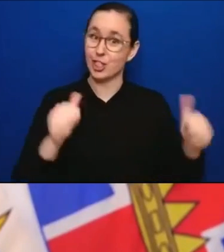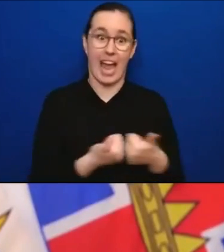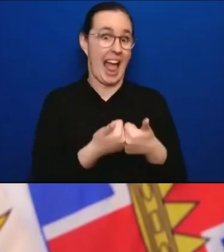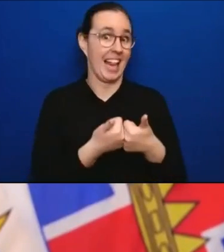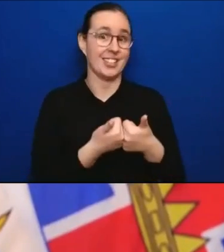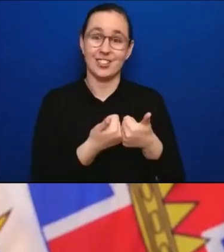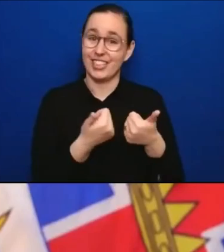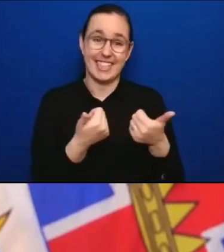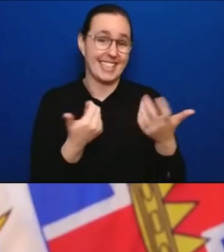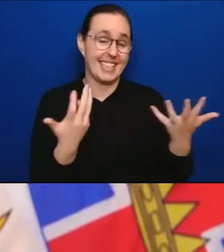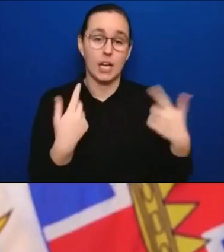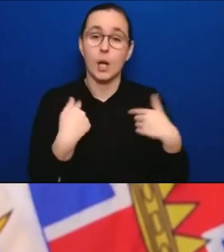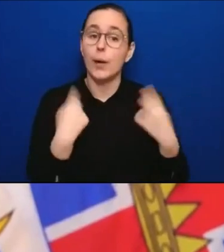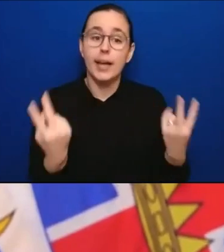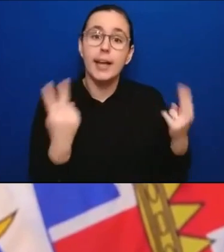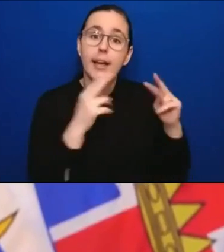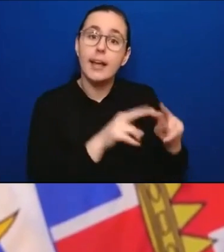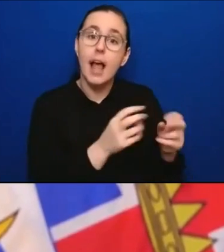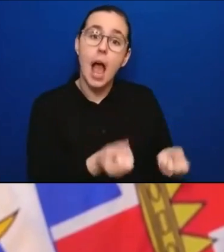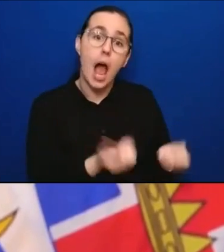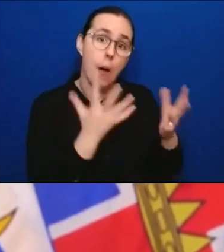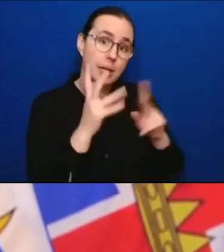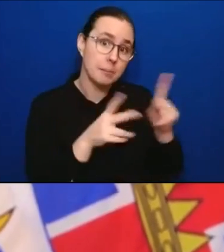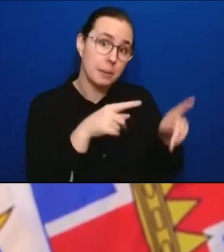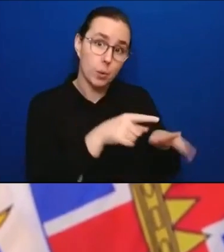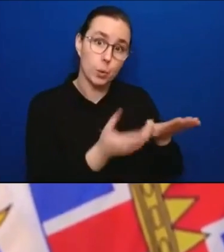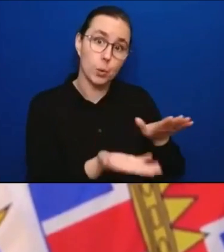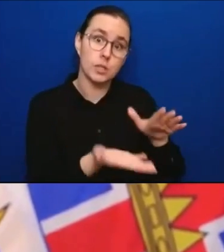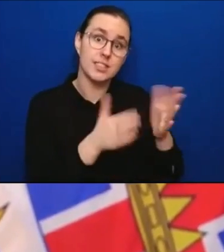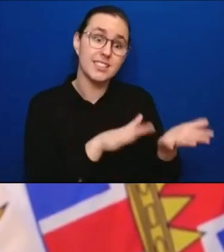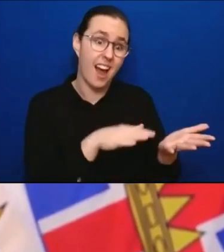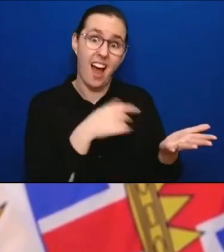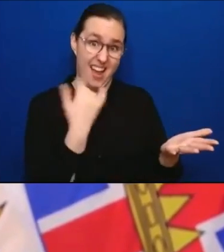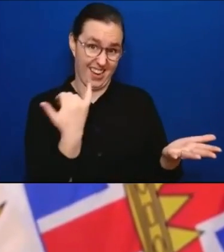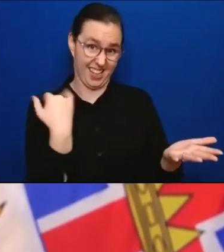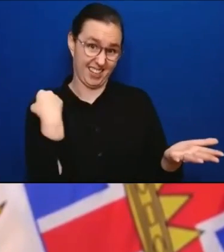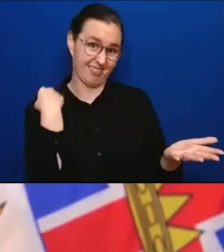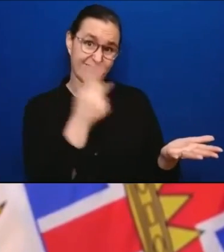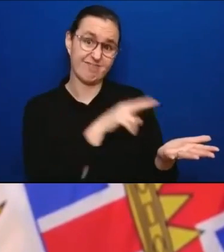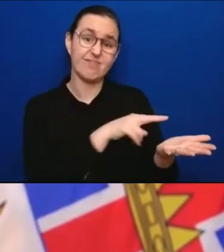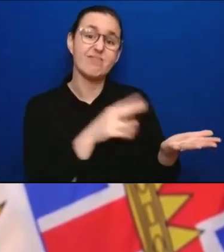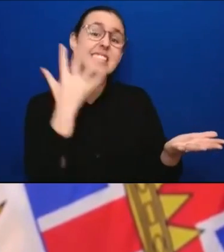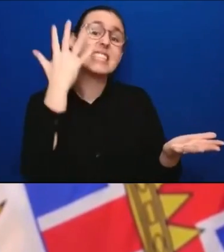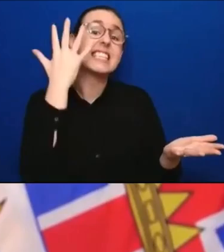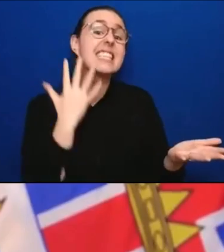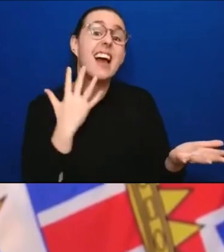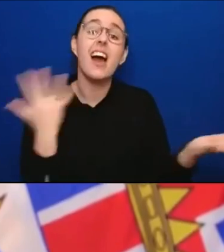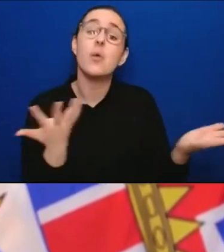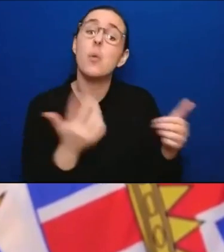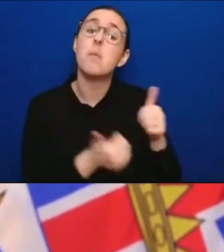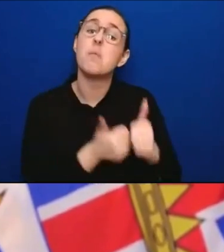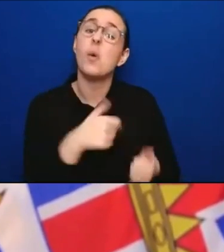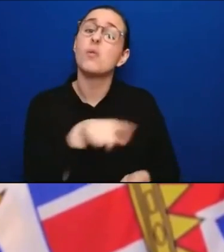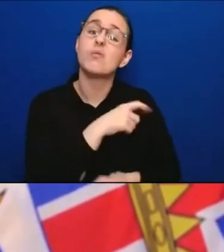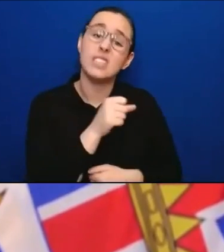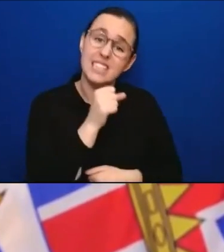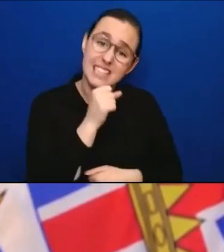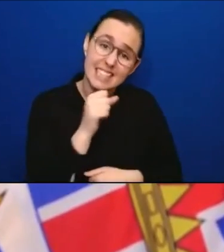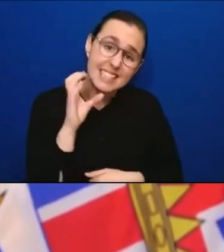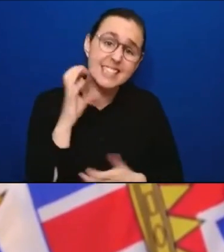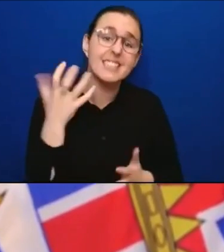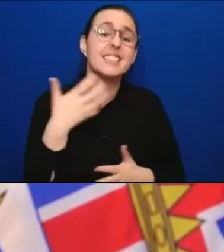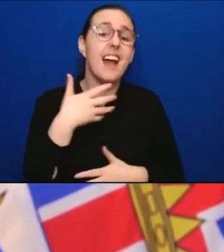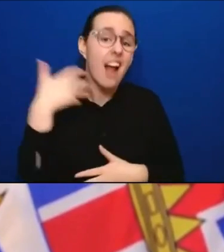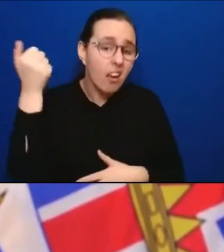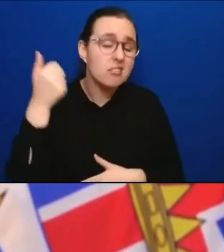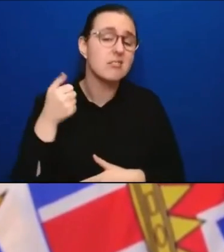overwhelmingly, people who are seniors and elders, some of them in long-term care. And, of